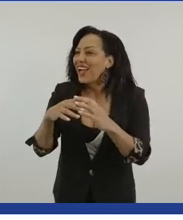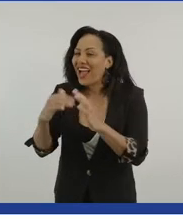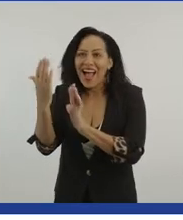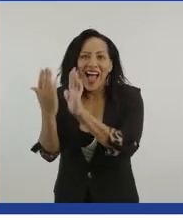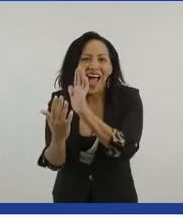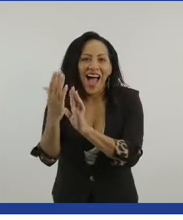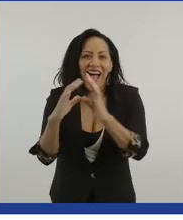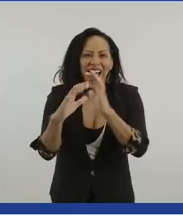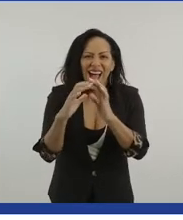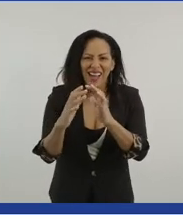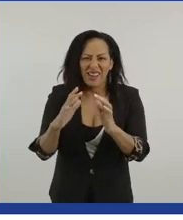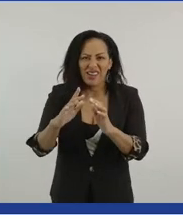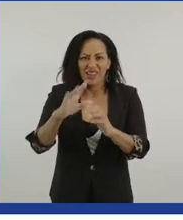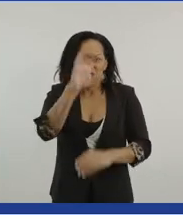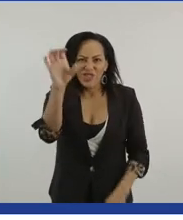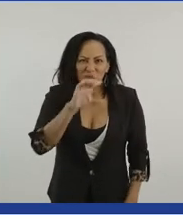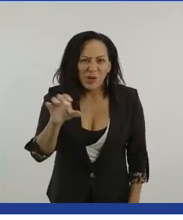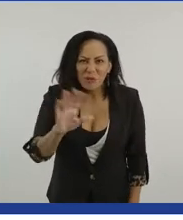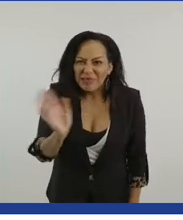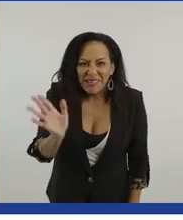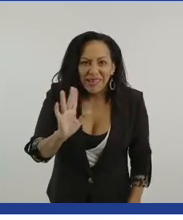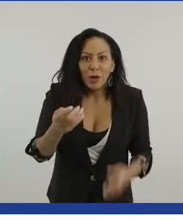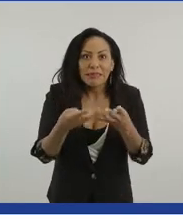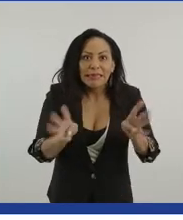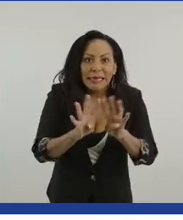people, not just over Zoom and Teams.